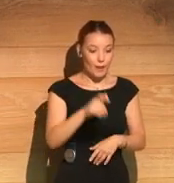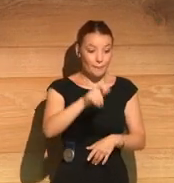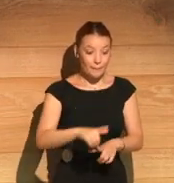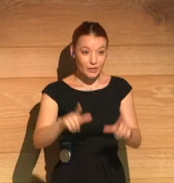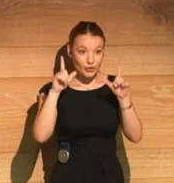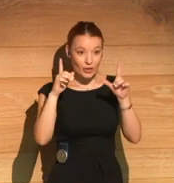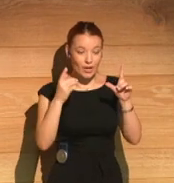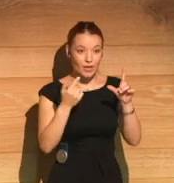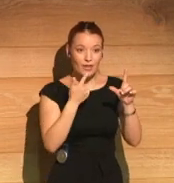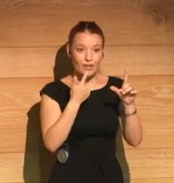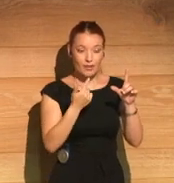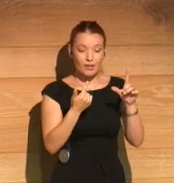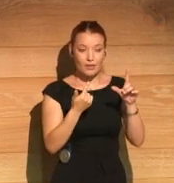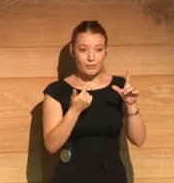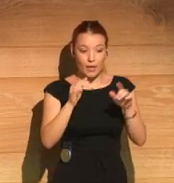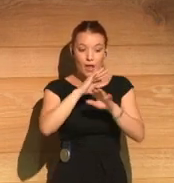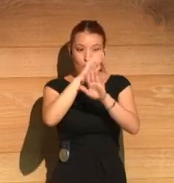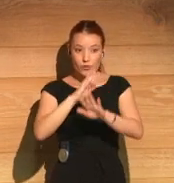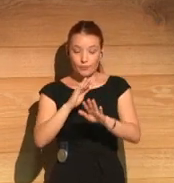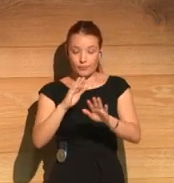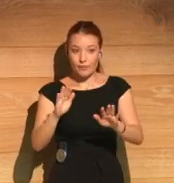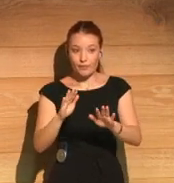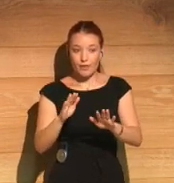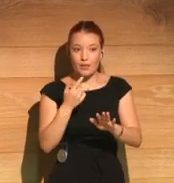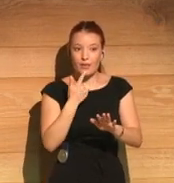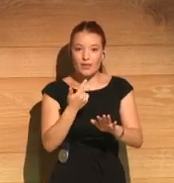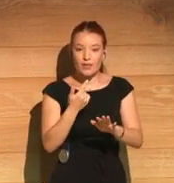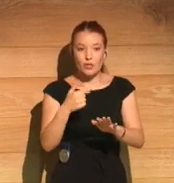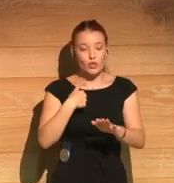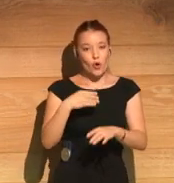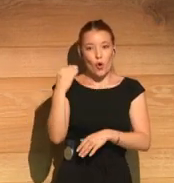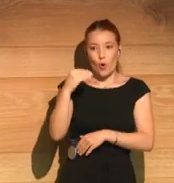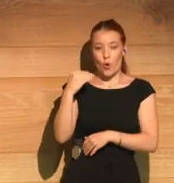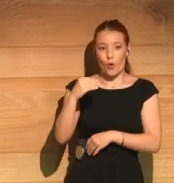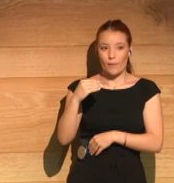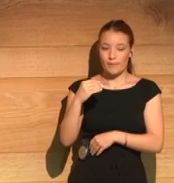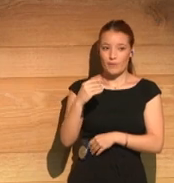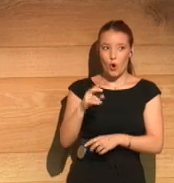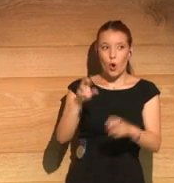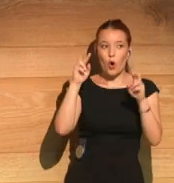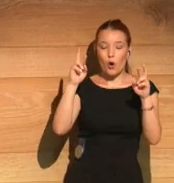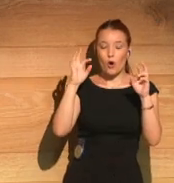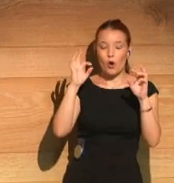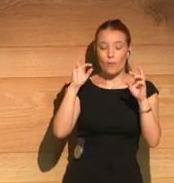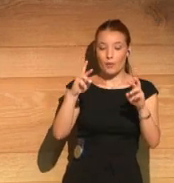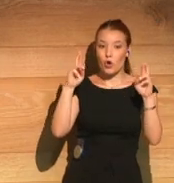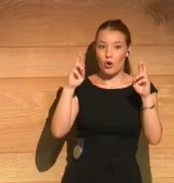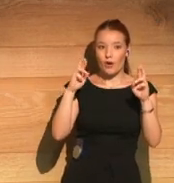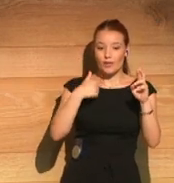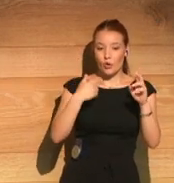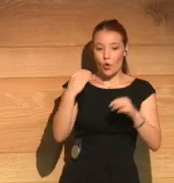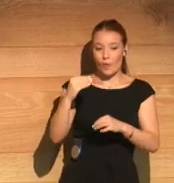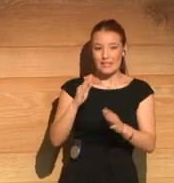Cyril also says, when he sees his grandchild at the end, what would I not give to be young